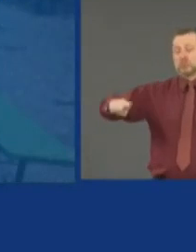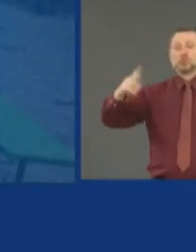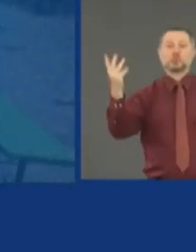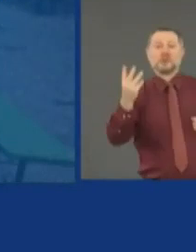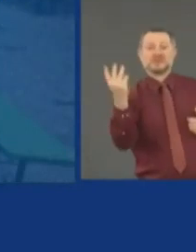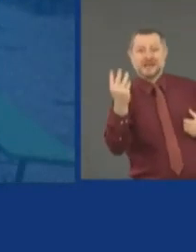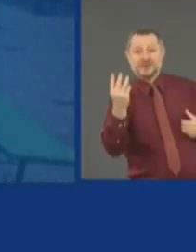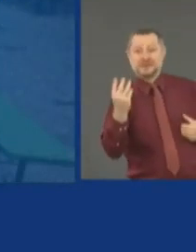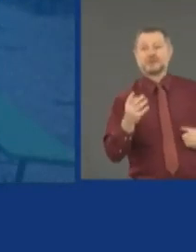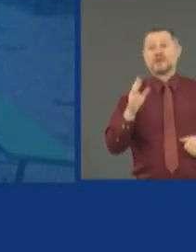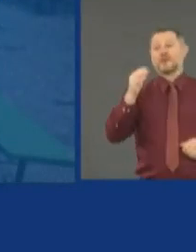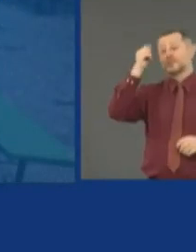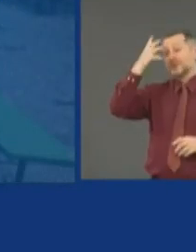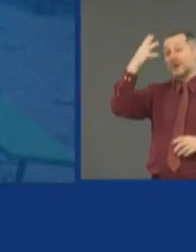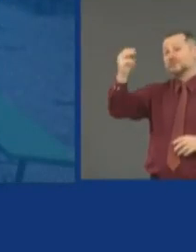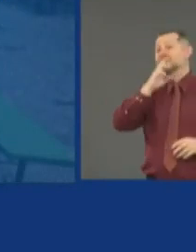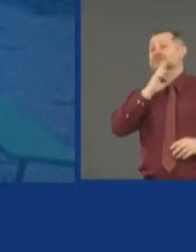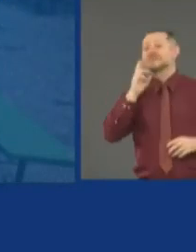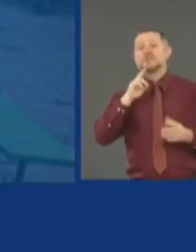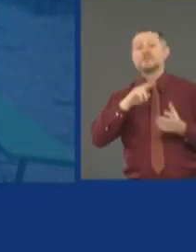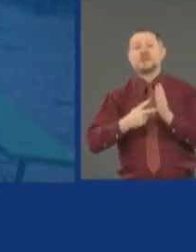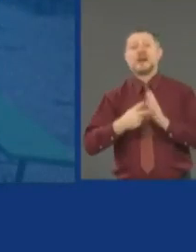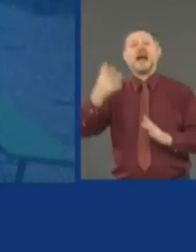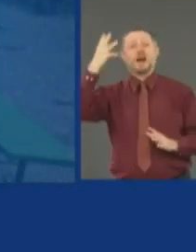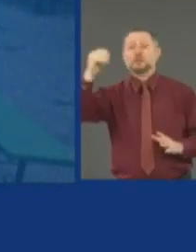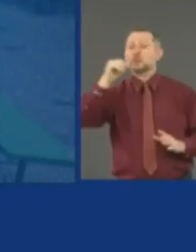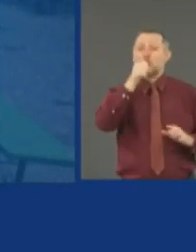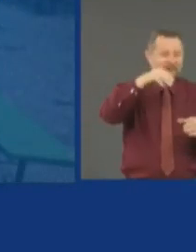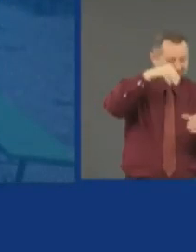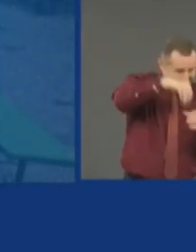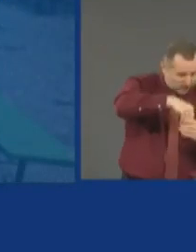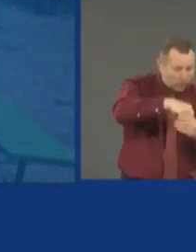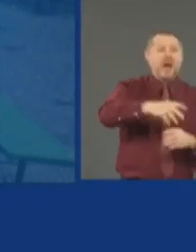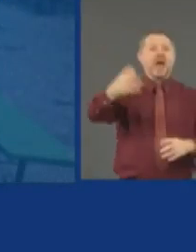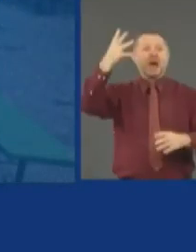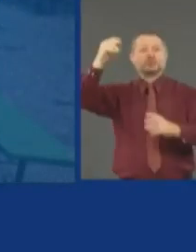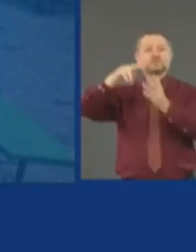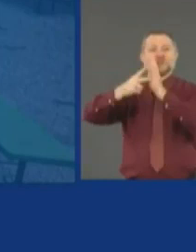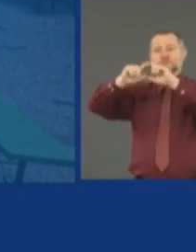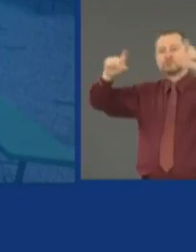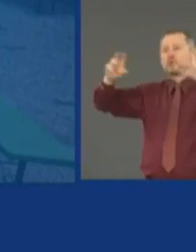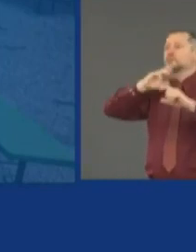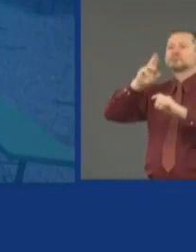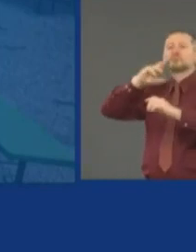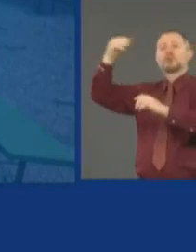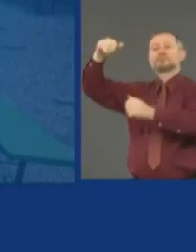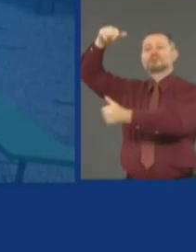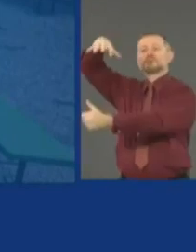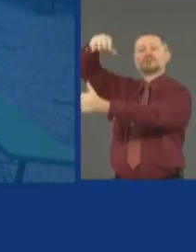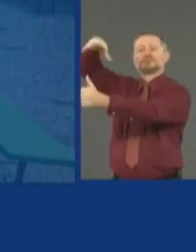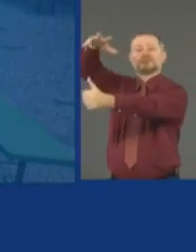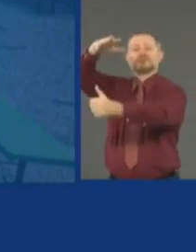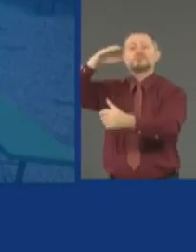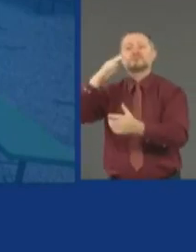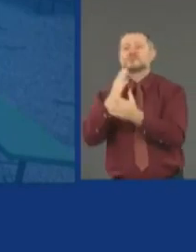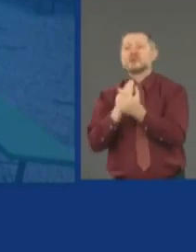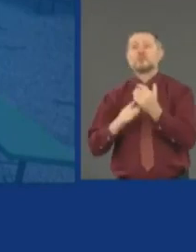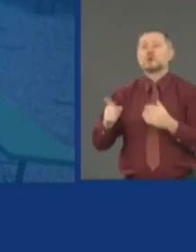outdoors. That's why it's called outdoor dining. I know you have a lot of restaurants that want to open. This doesn't say restaurants open.